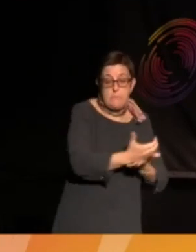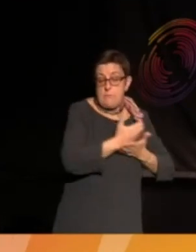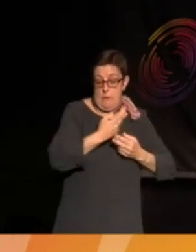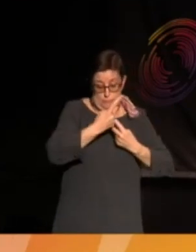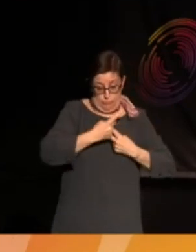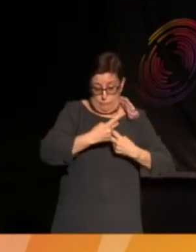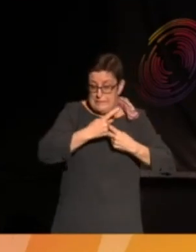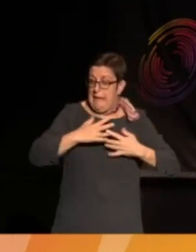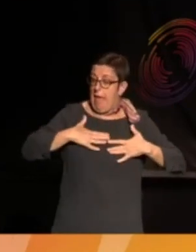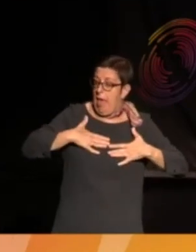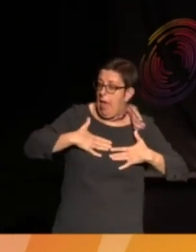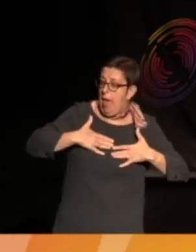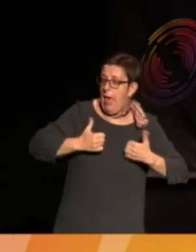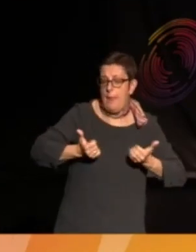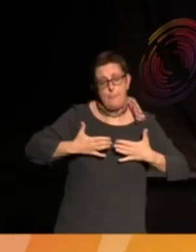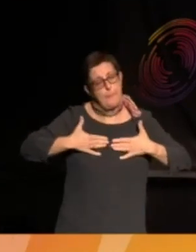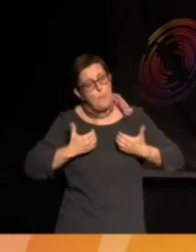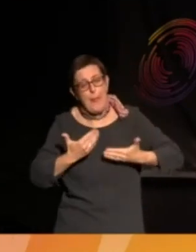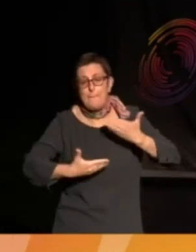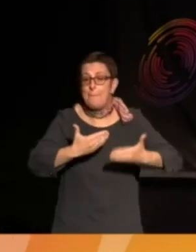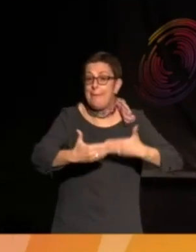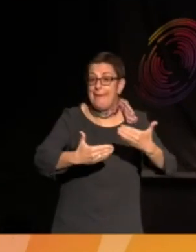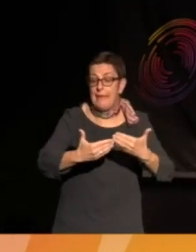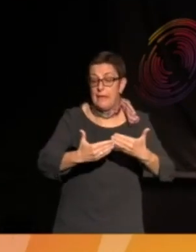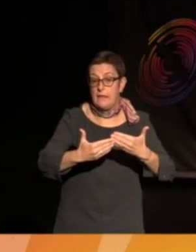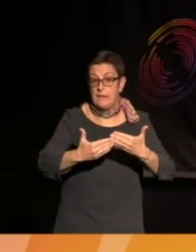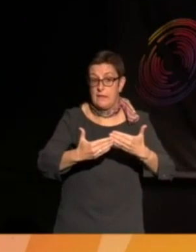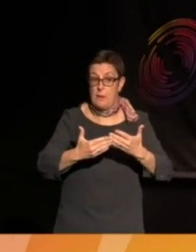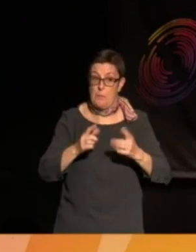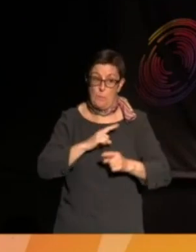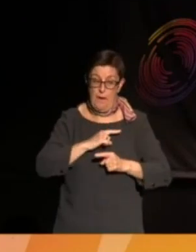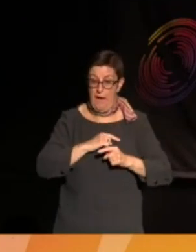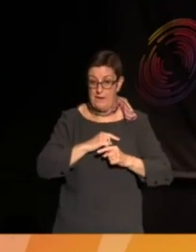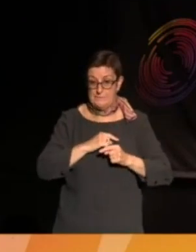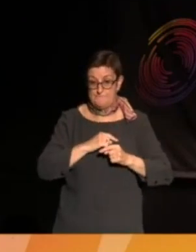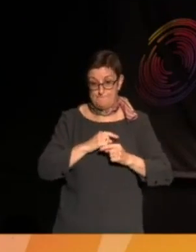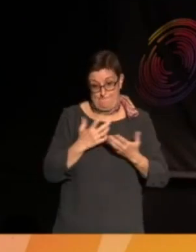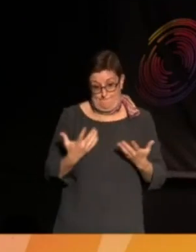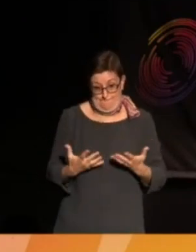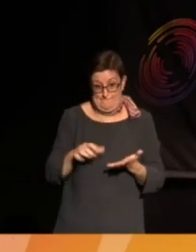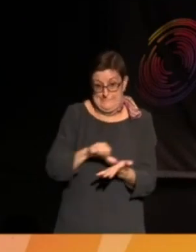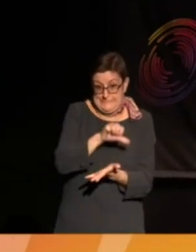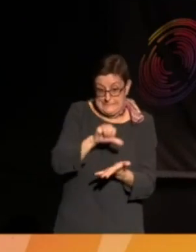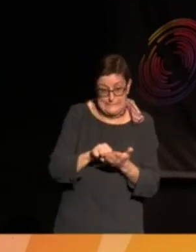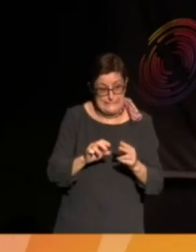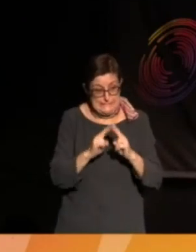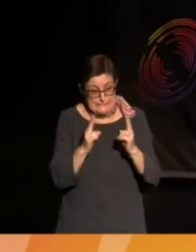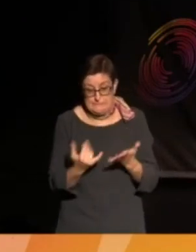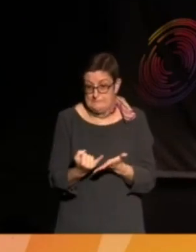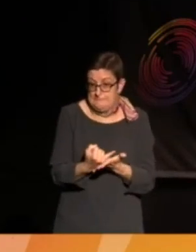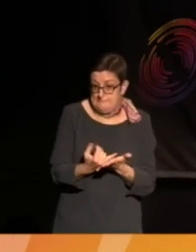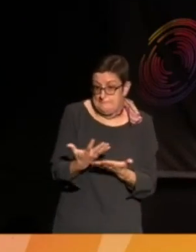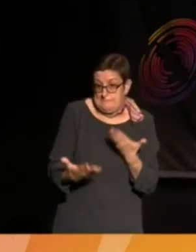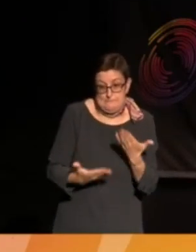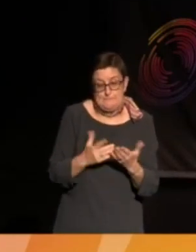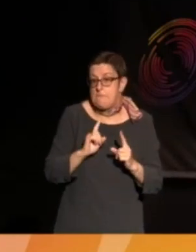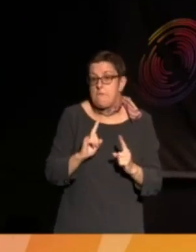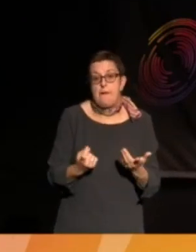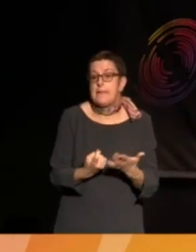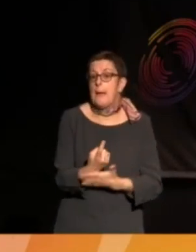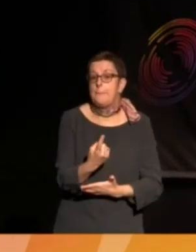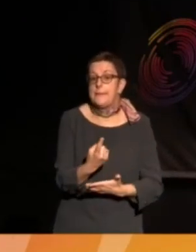and housing in this city has stopped that from happening. And, actually, if you go back to the point you were just making,